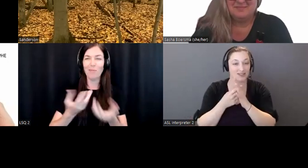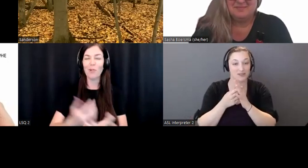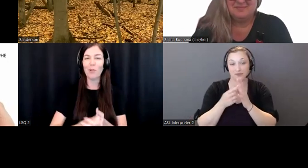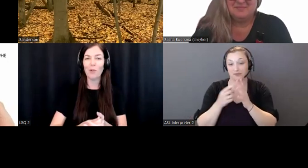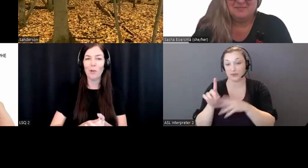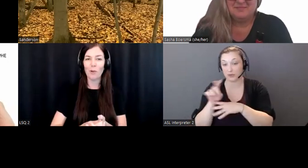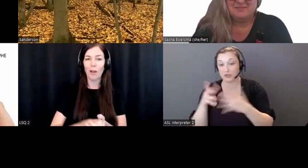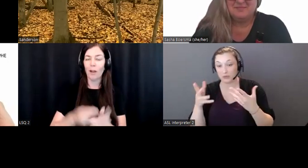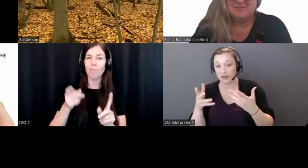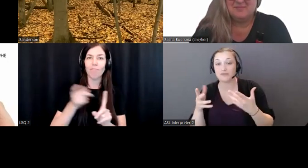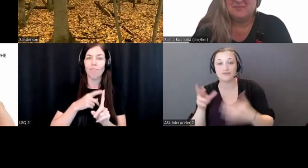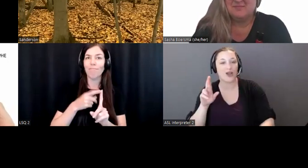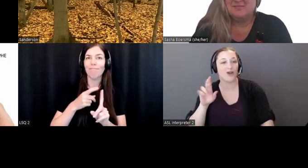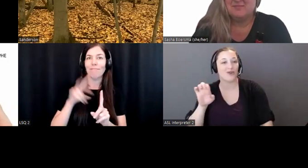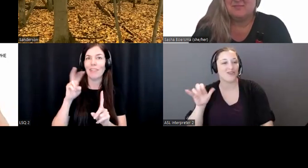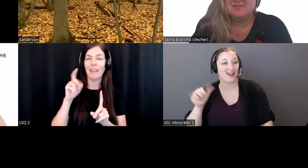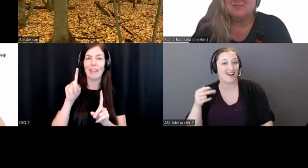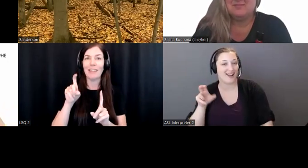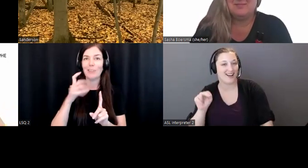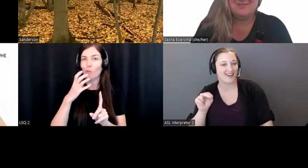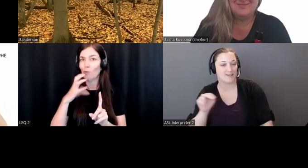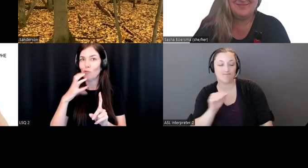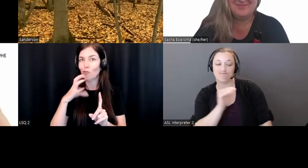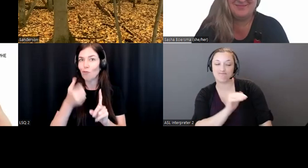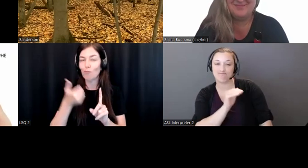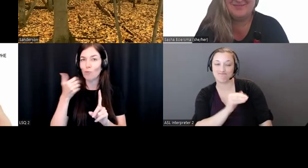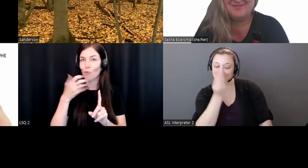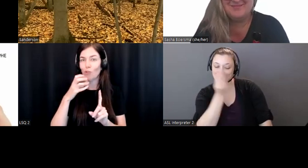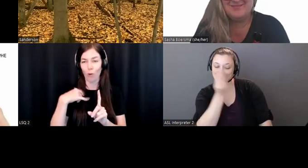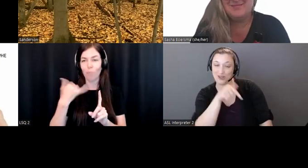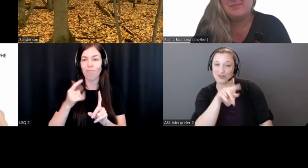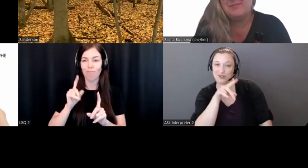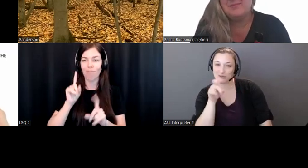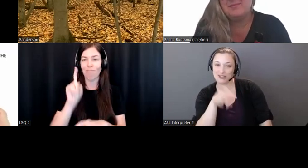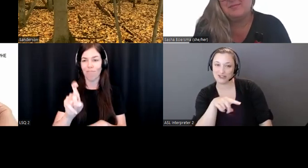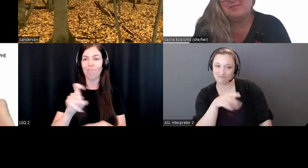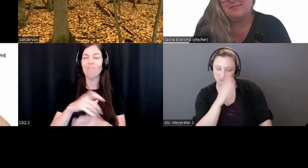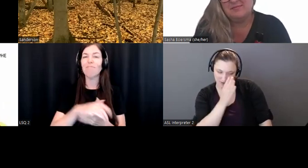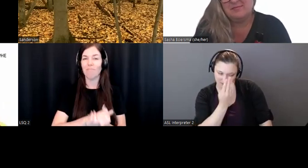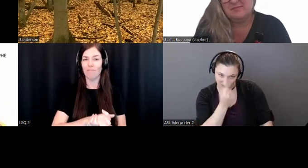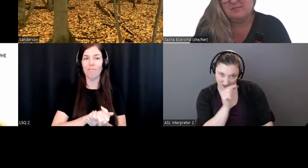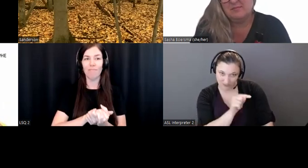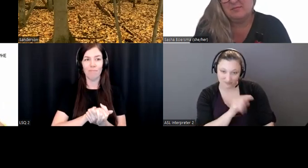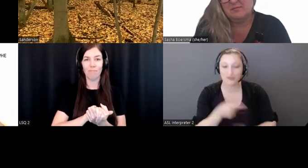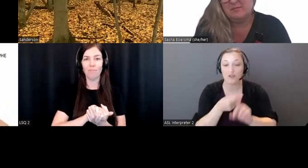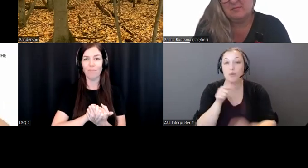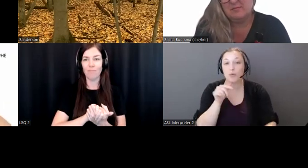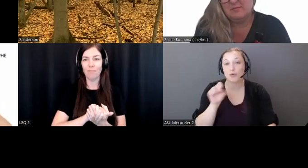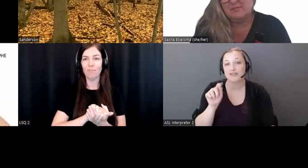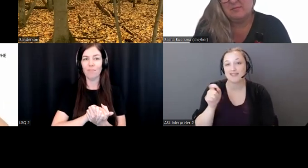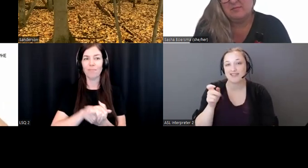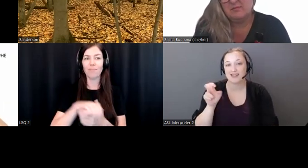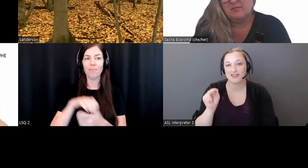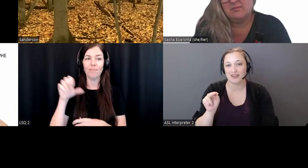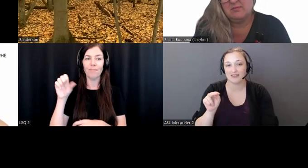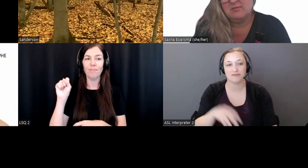And Rehan, I'm putting you on notice. This question is for you. It comes from Steven. How much funding